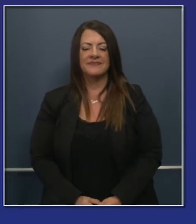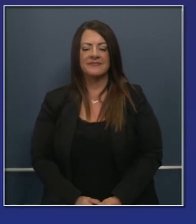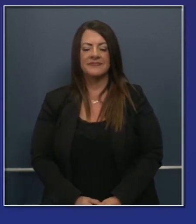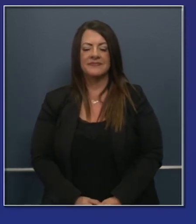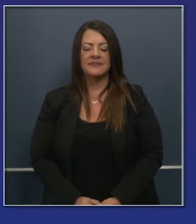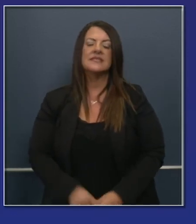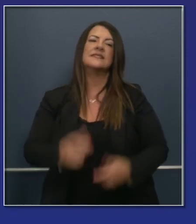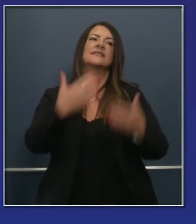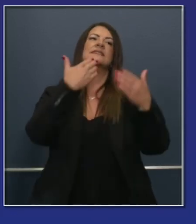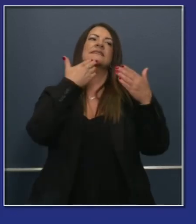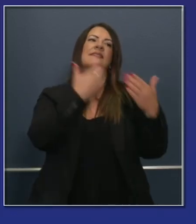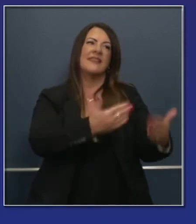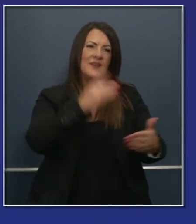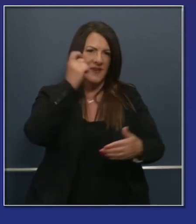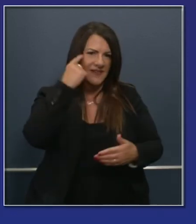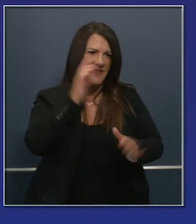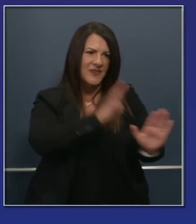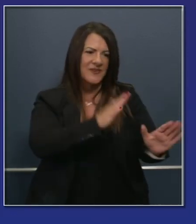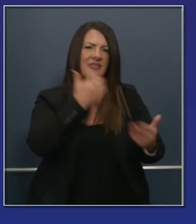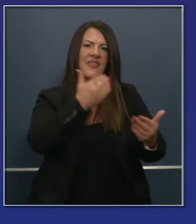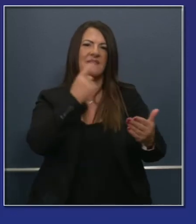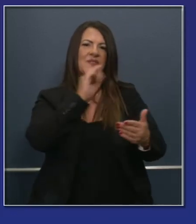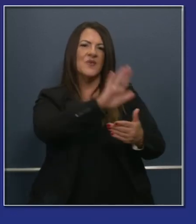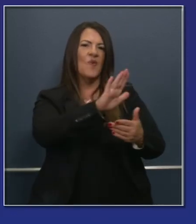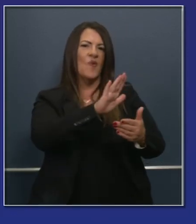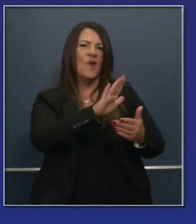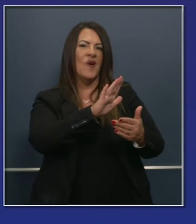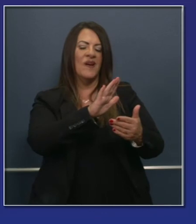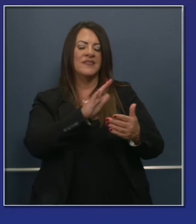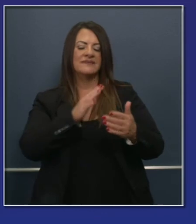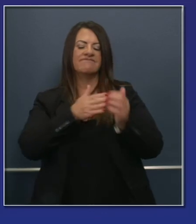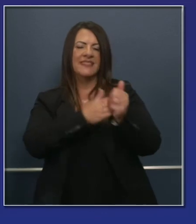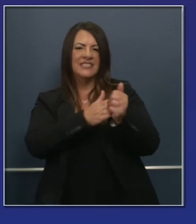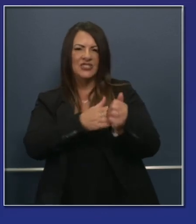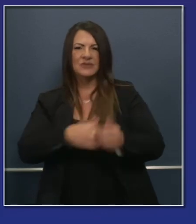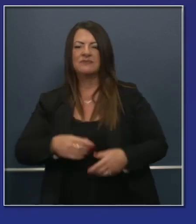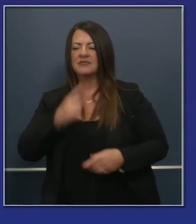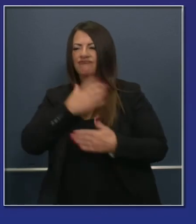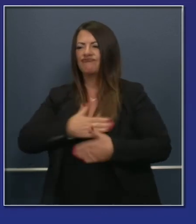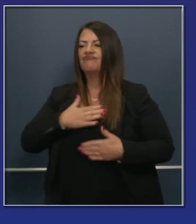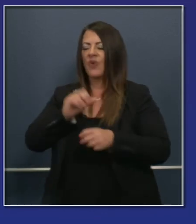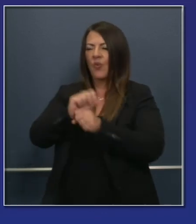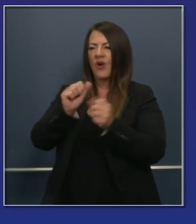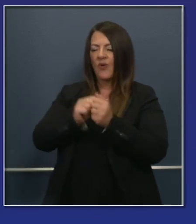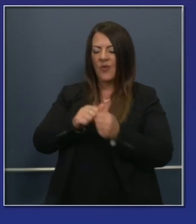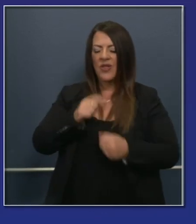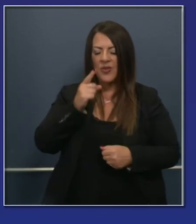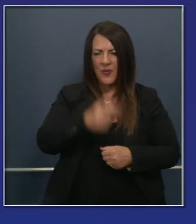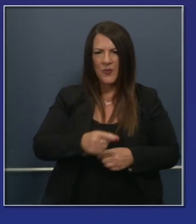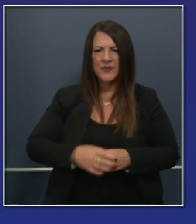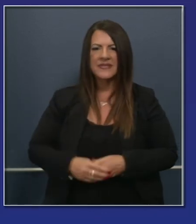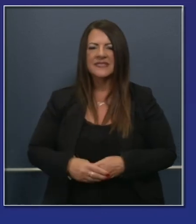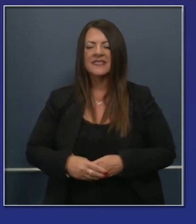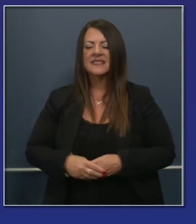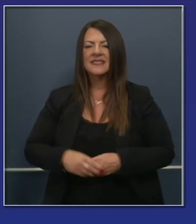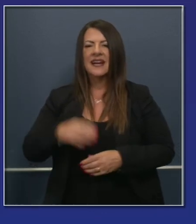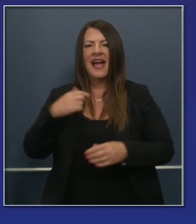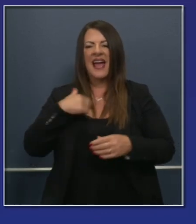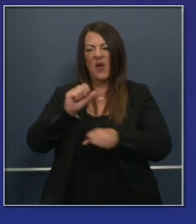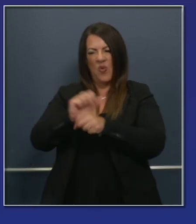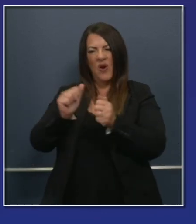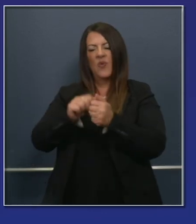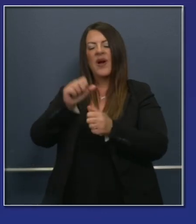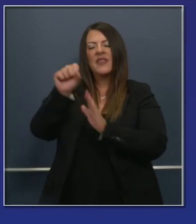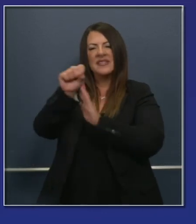Thank you, Mr. Governor. Thank you for your leadership. It's an honor to work with you and the legislature and the State Board of Education